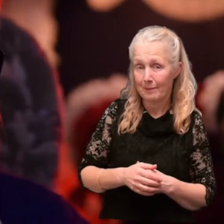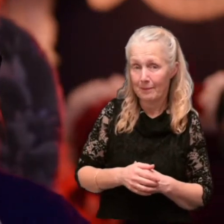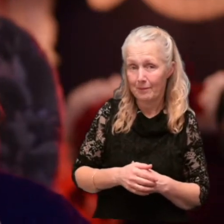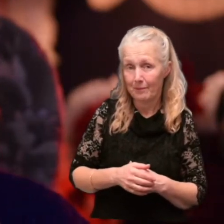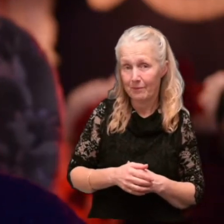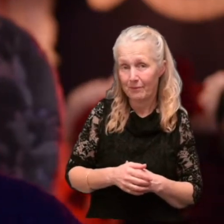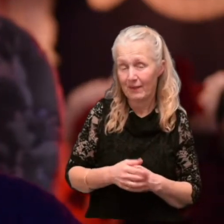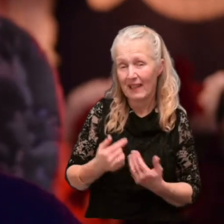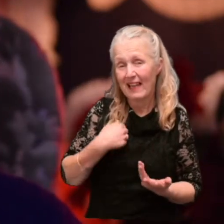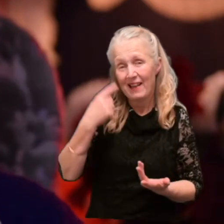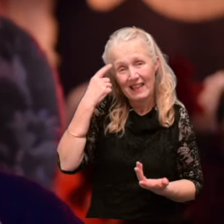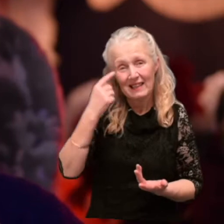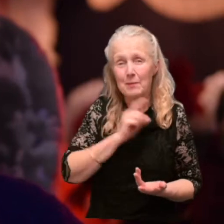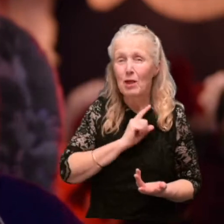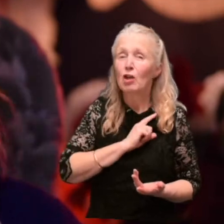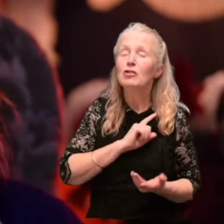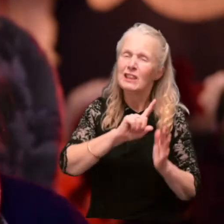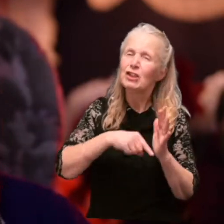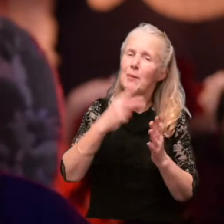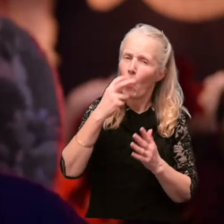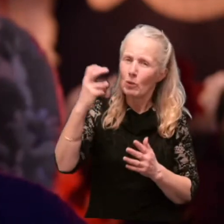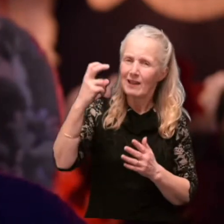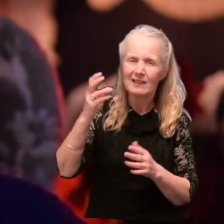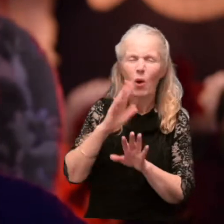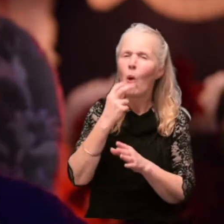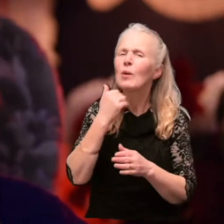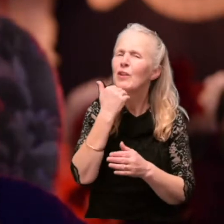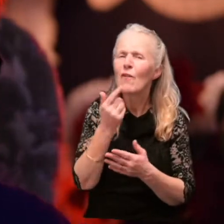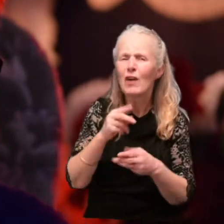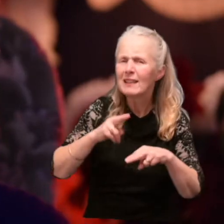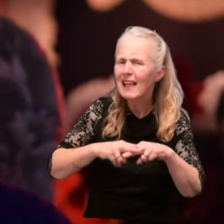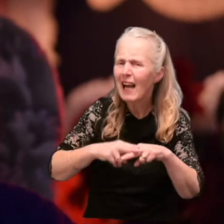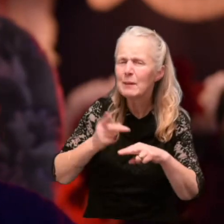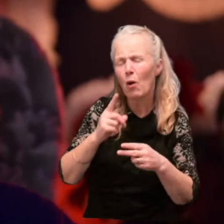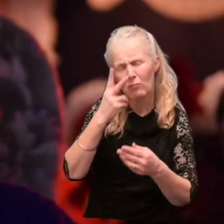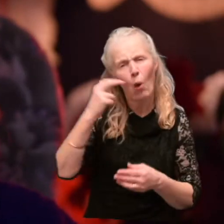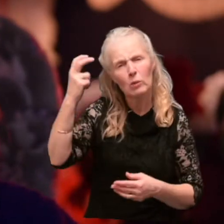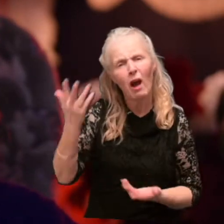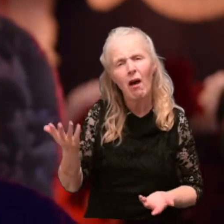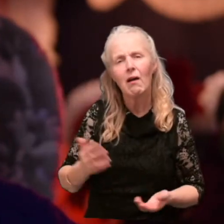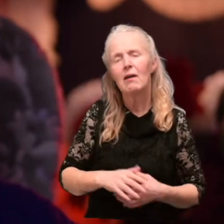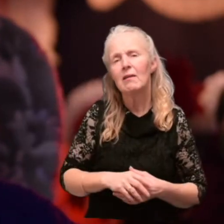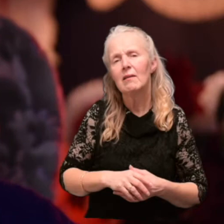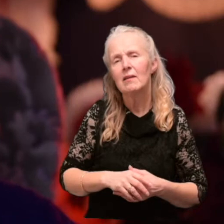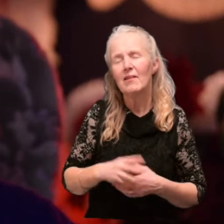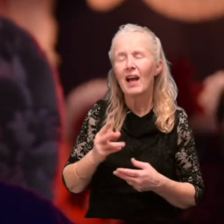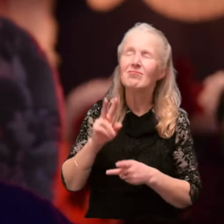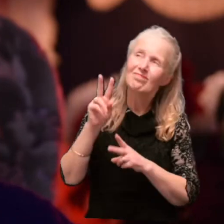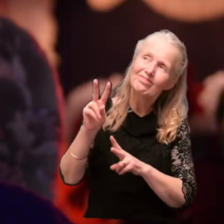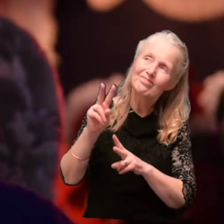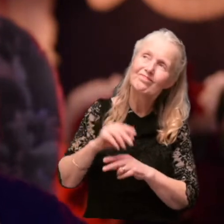I think it's only because Jimmy's older than him. You know, not old enough to be his dad, I mean. Just older. That he looks up to him.